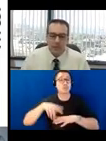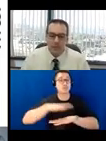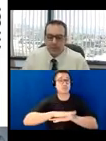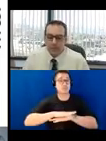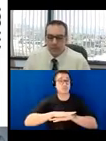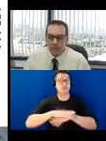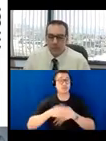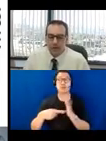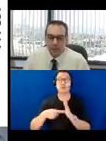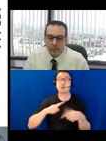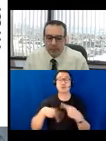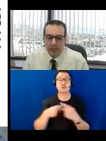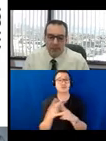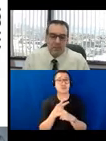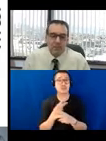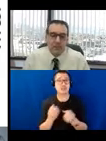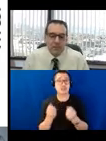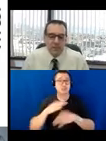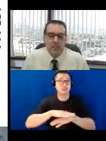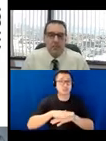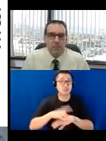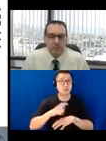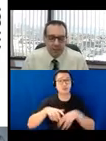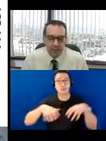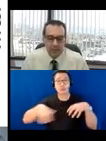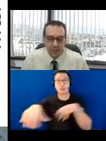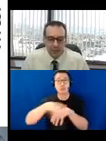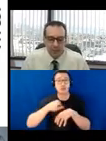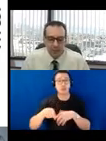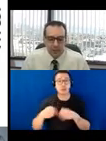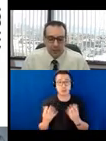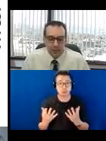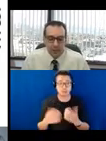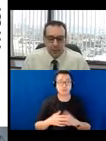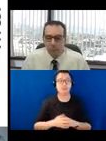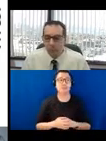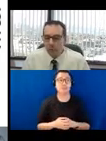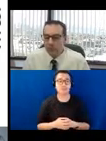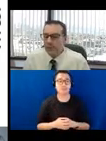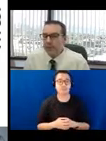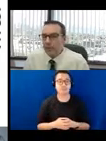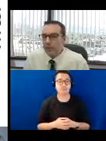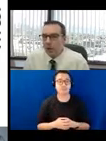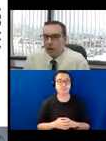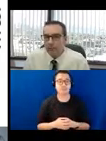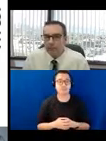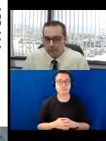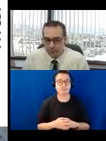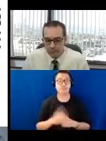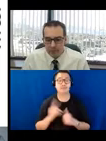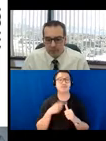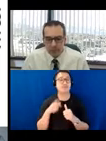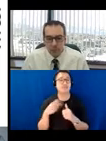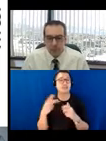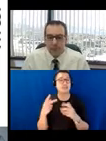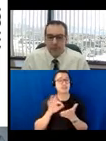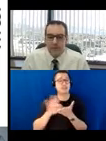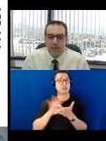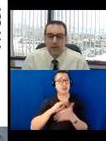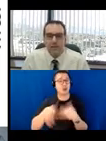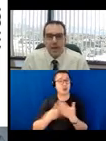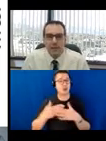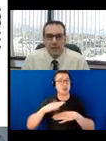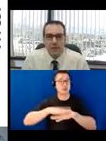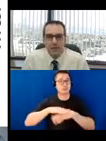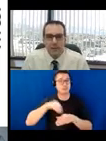the numbers of how many accessible tables need to be provided, one would need to count all of the tables within the